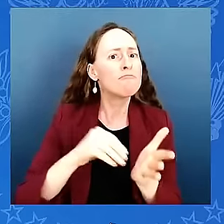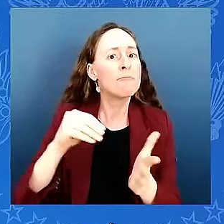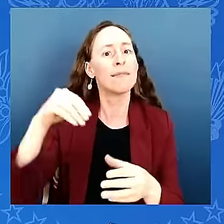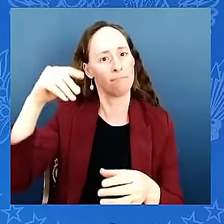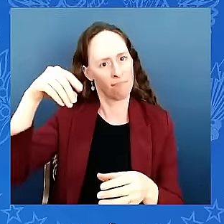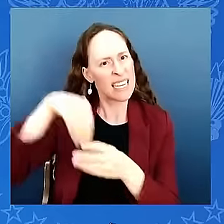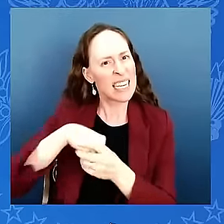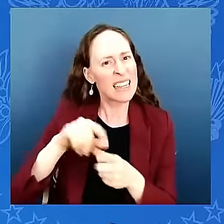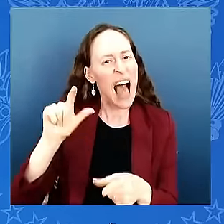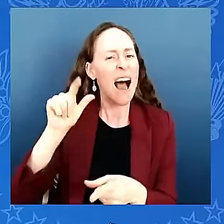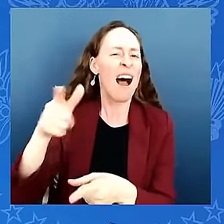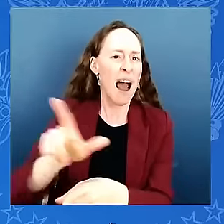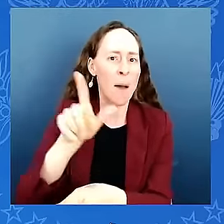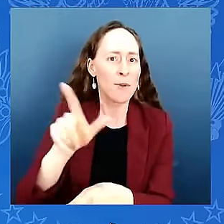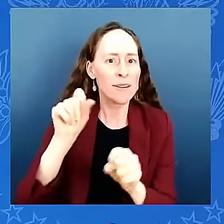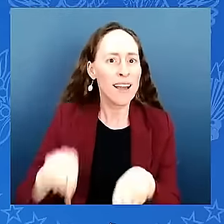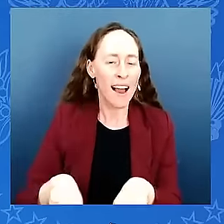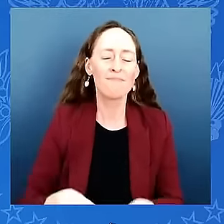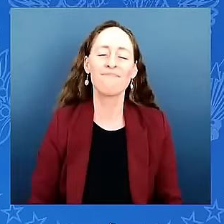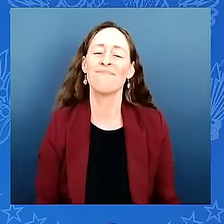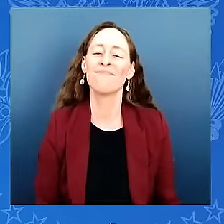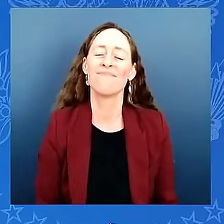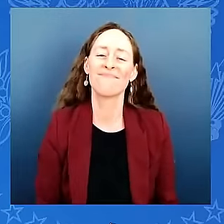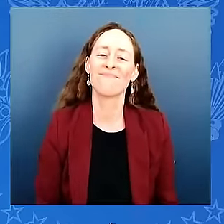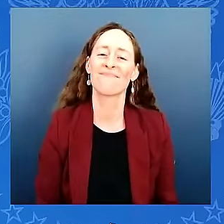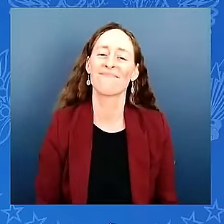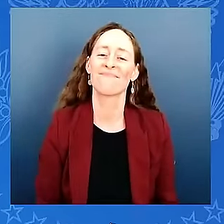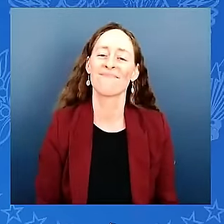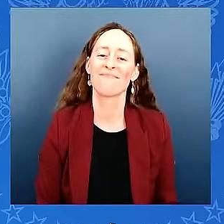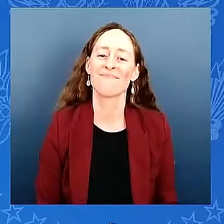conversation it is a child care facility